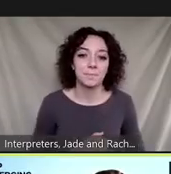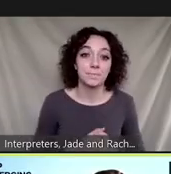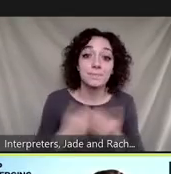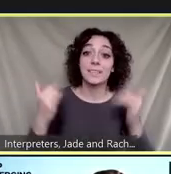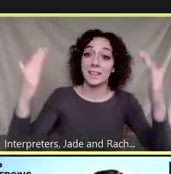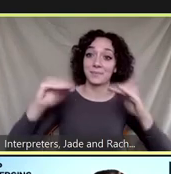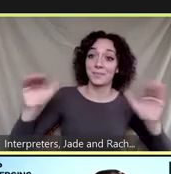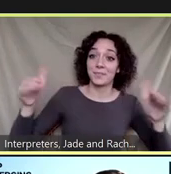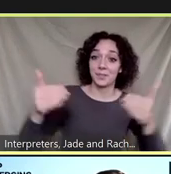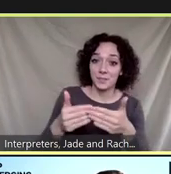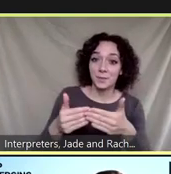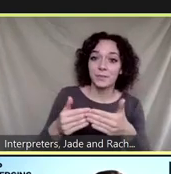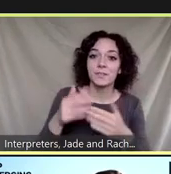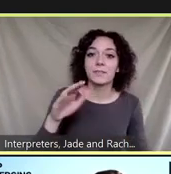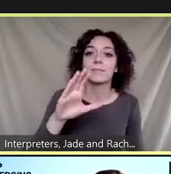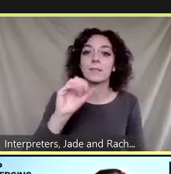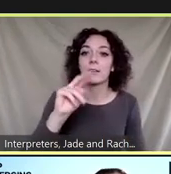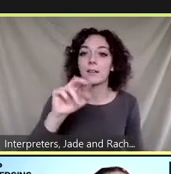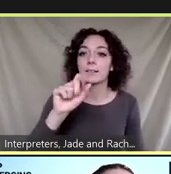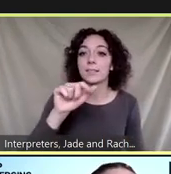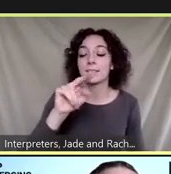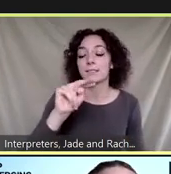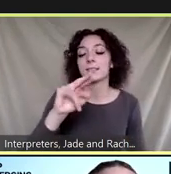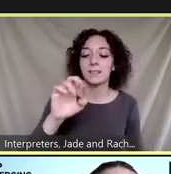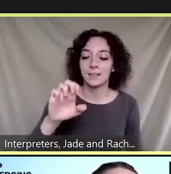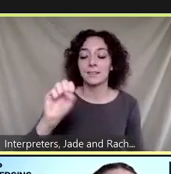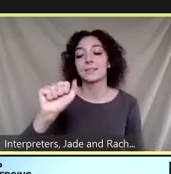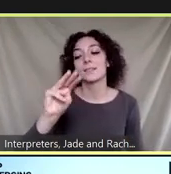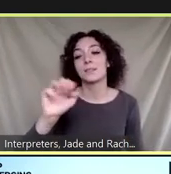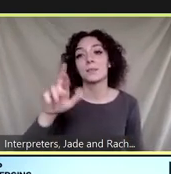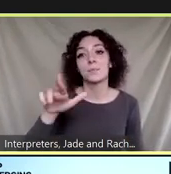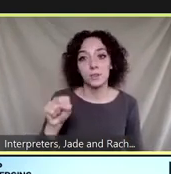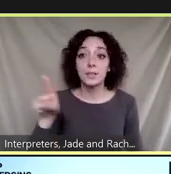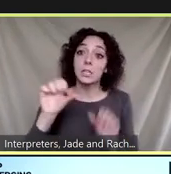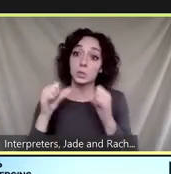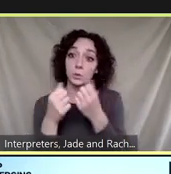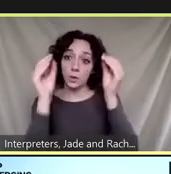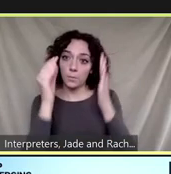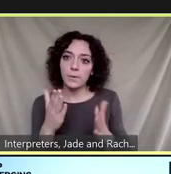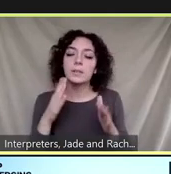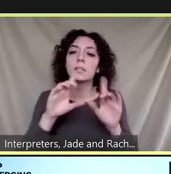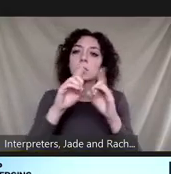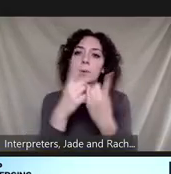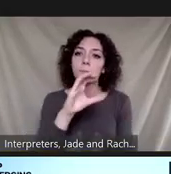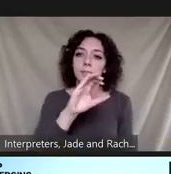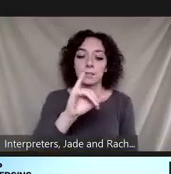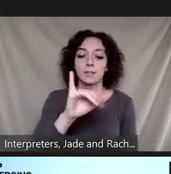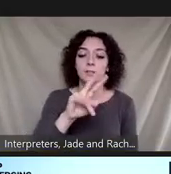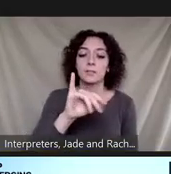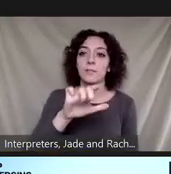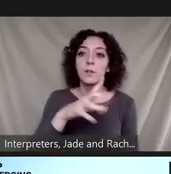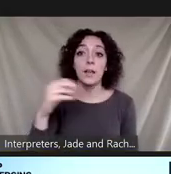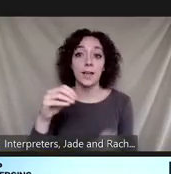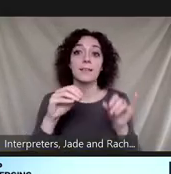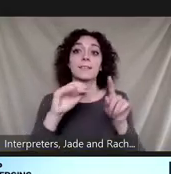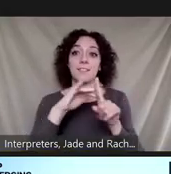costa samaras dr samaras is an associate professor in the department of civil and environmental engineering and affiliated